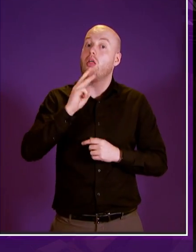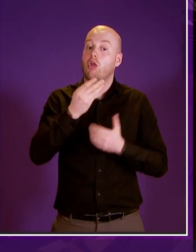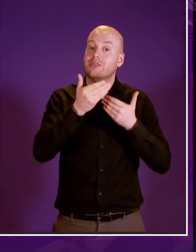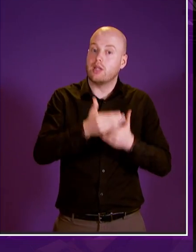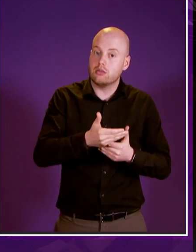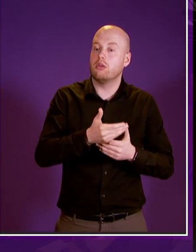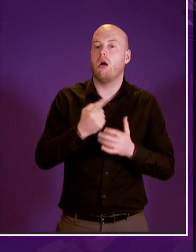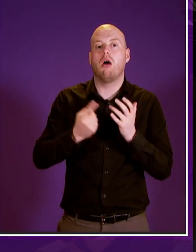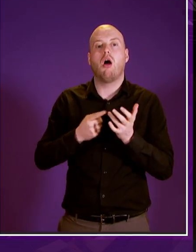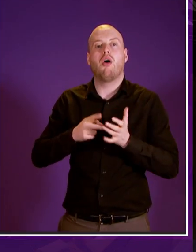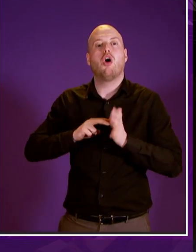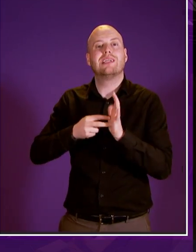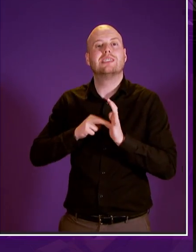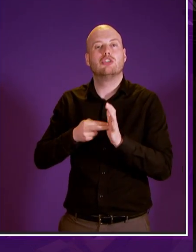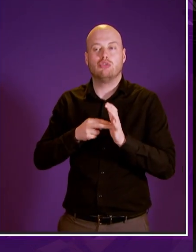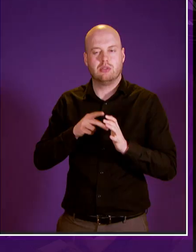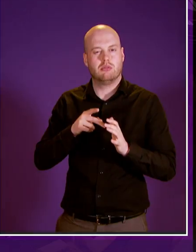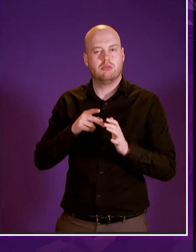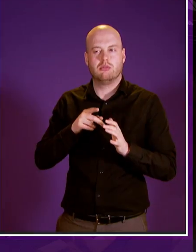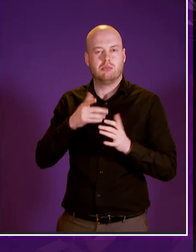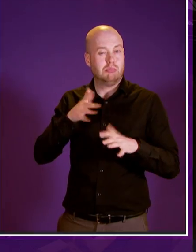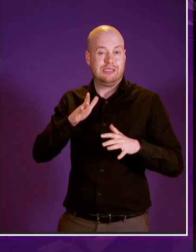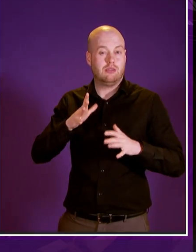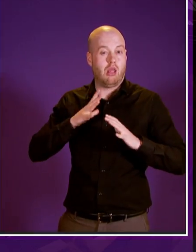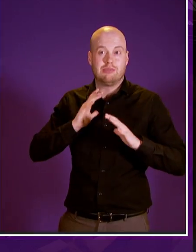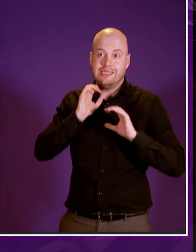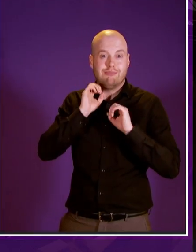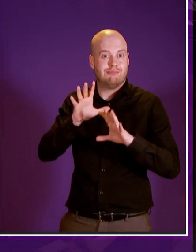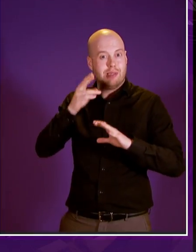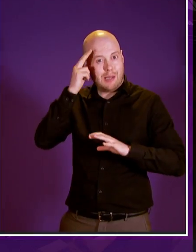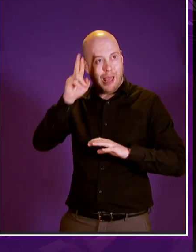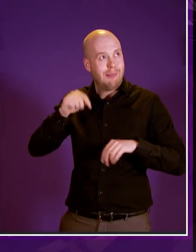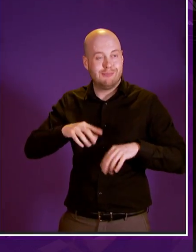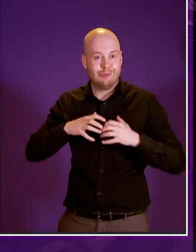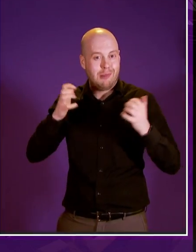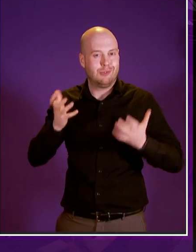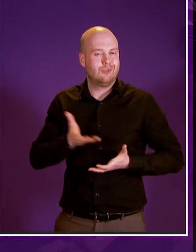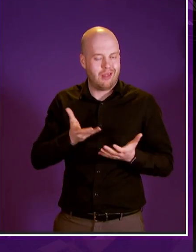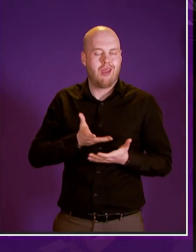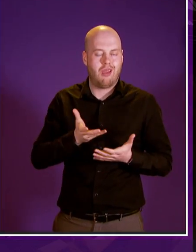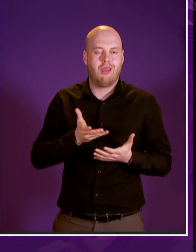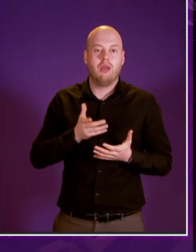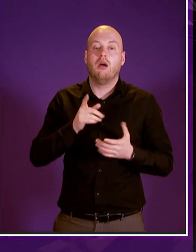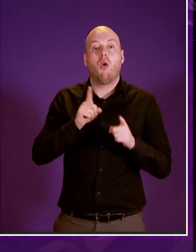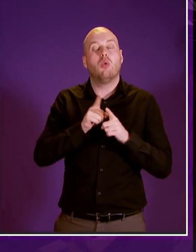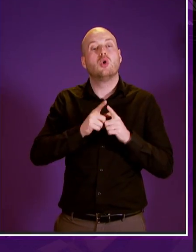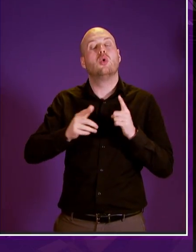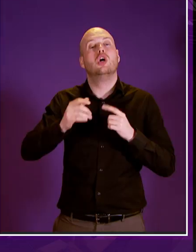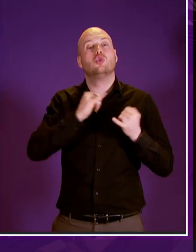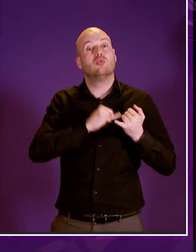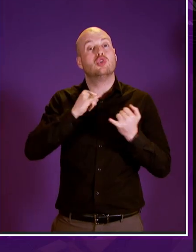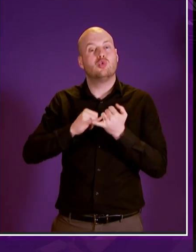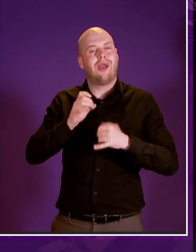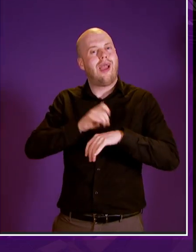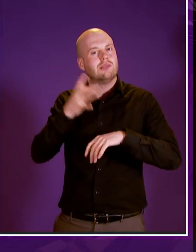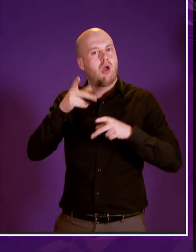have been mentioned in the chamber today not least of which was the work of the social security expert system mentioned by